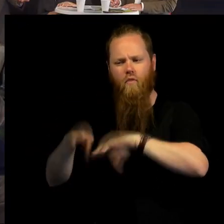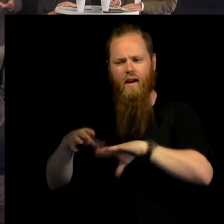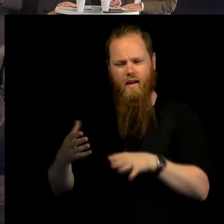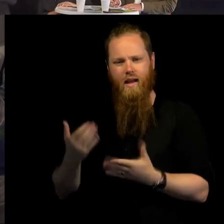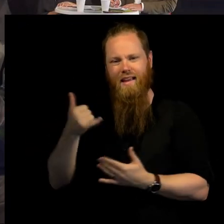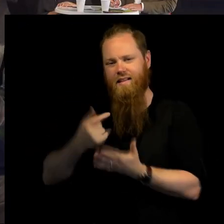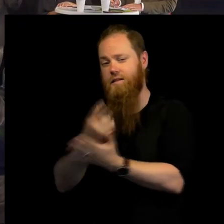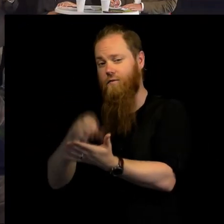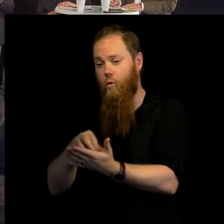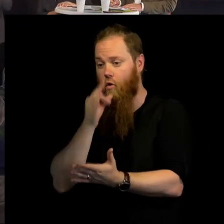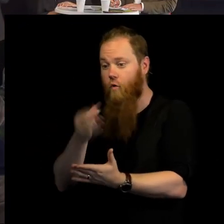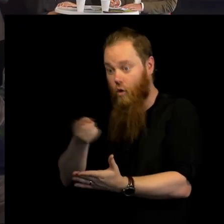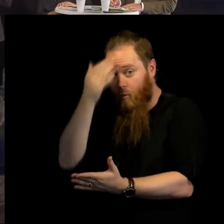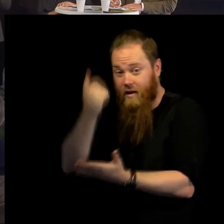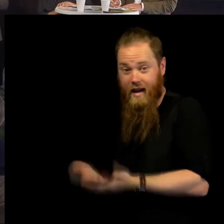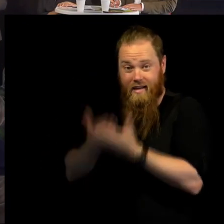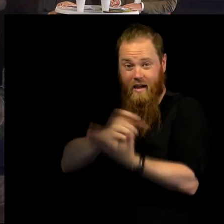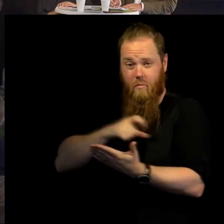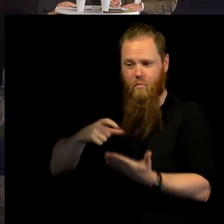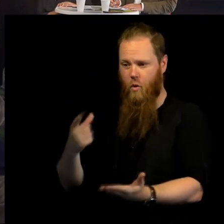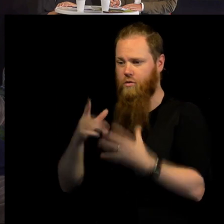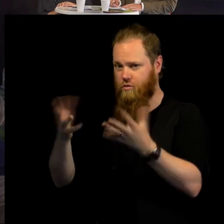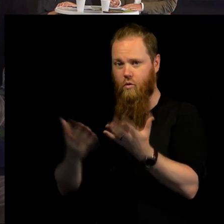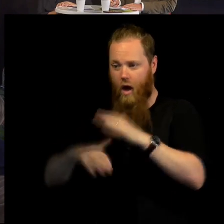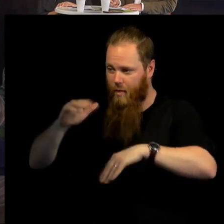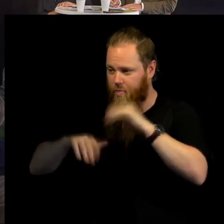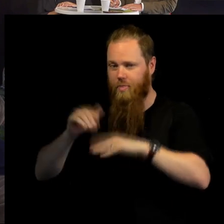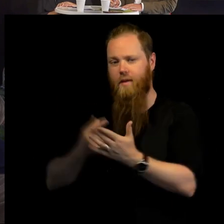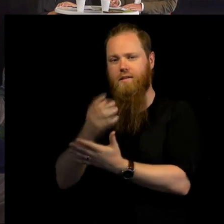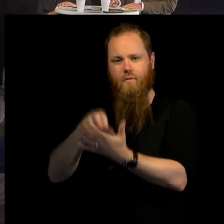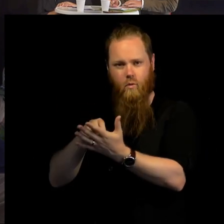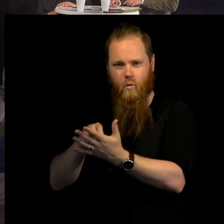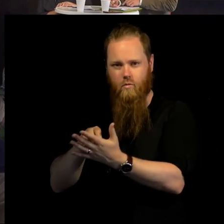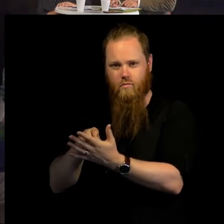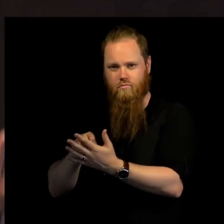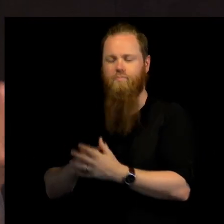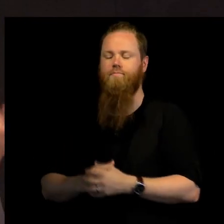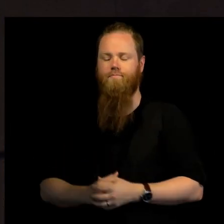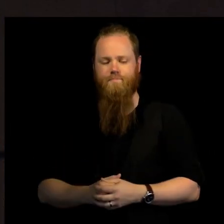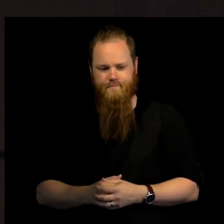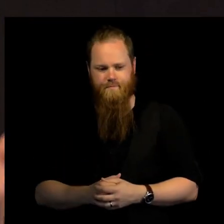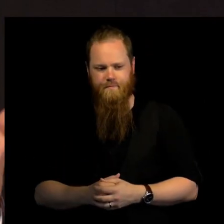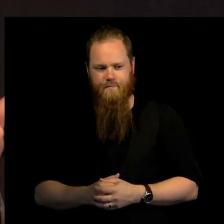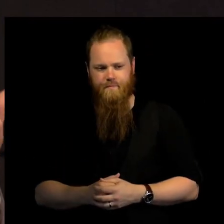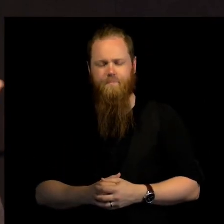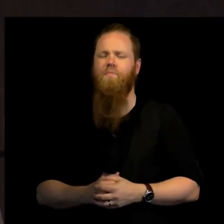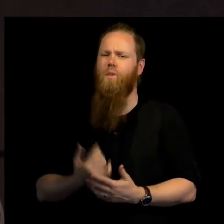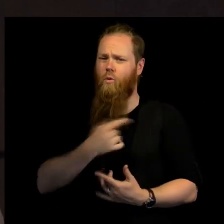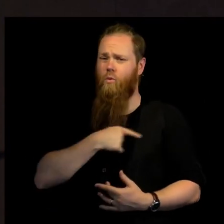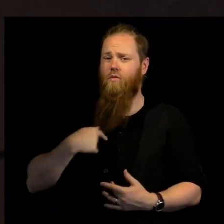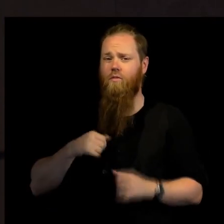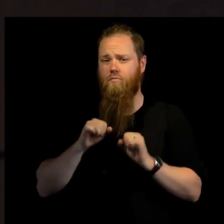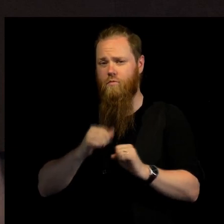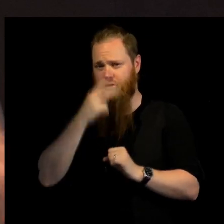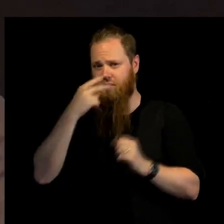to say, can you help in addressing the situation and how to advance. And then the question as well is, we need to make sure we